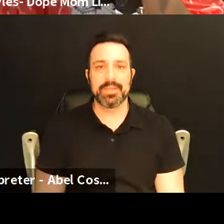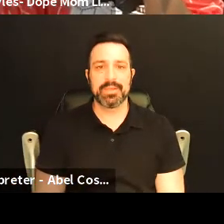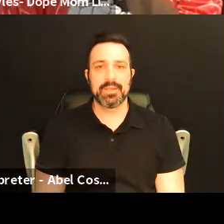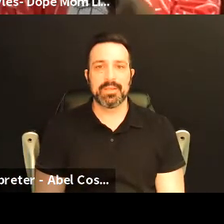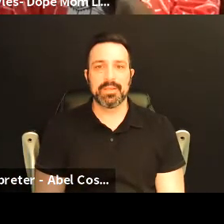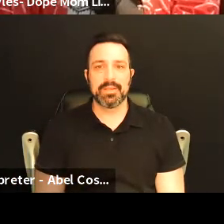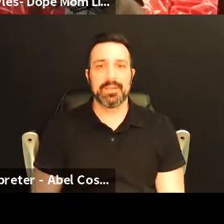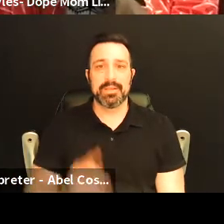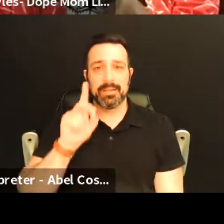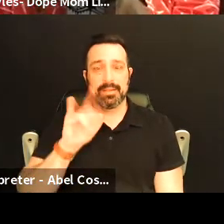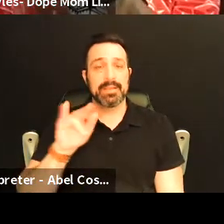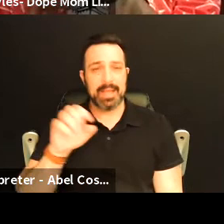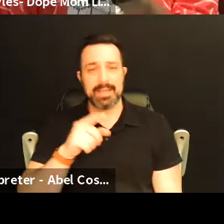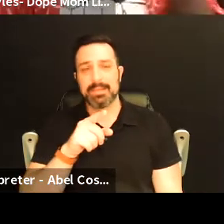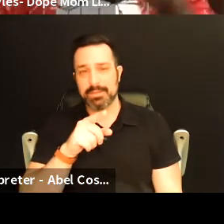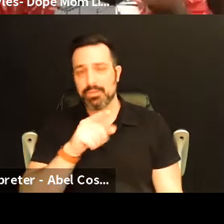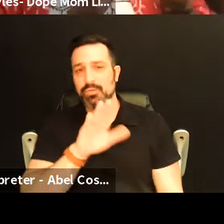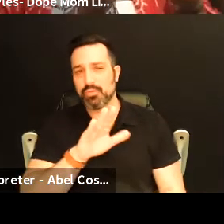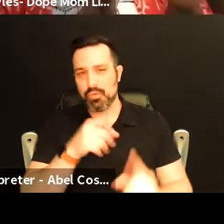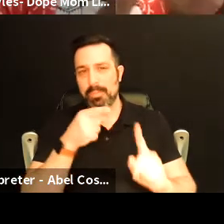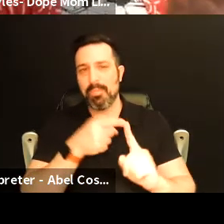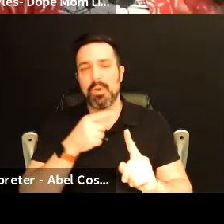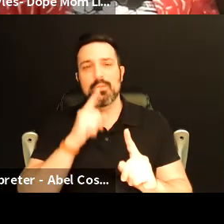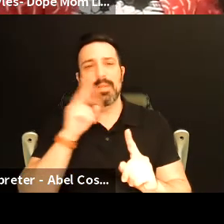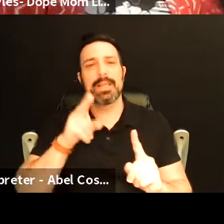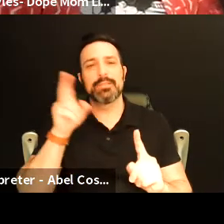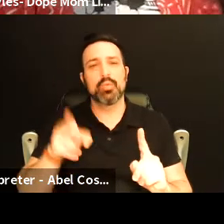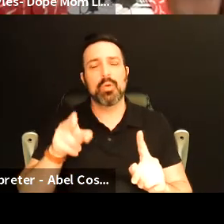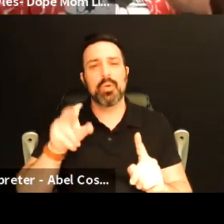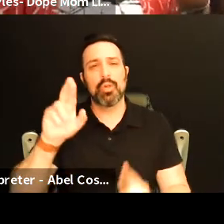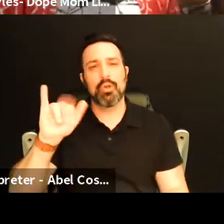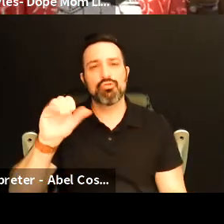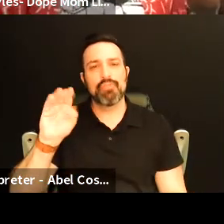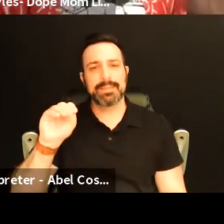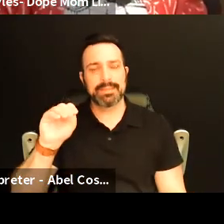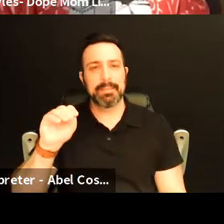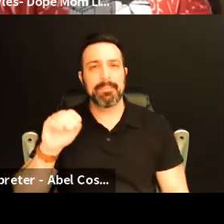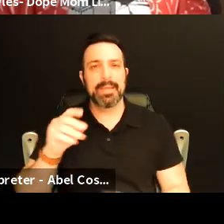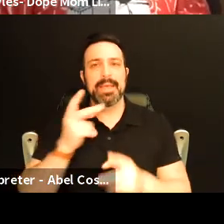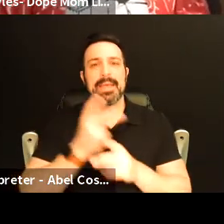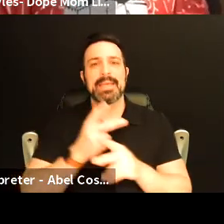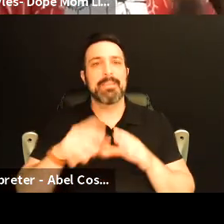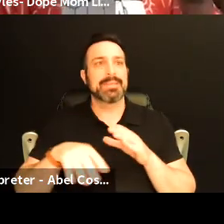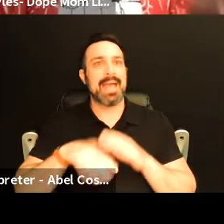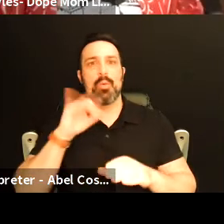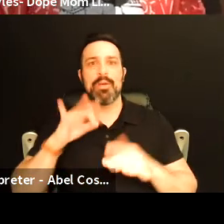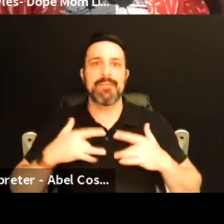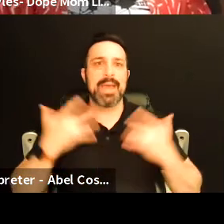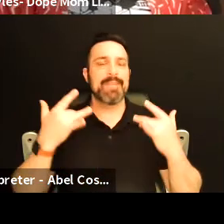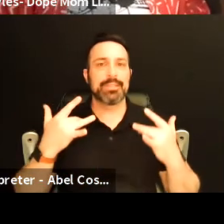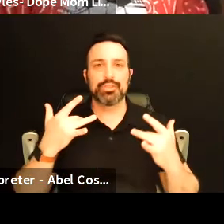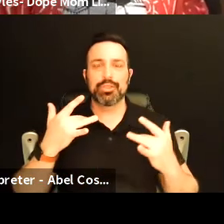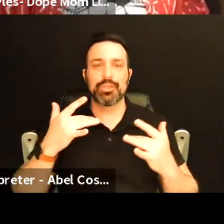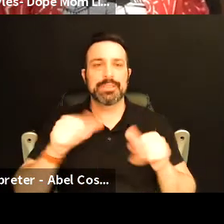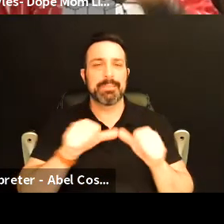and Alicia to your point and and really the historical racism was what kept us out of adventure spaces so not specifically